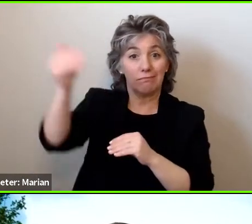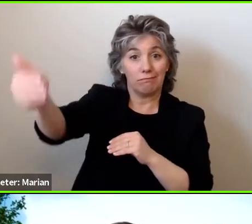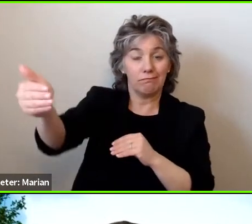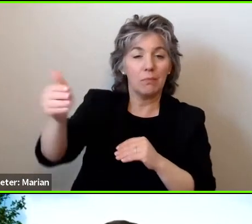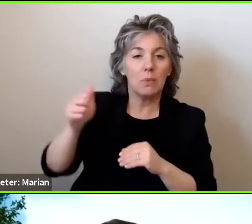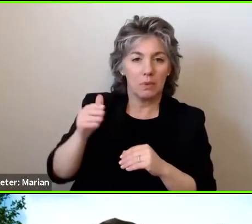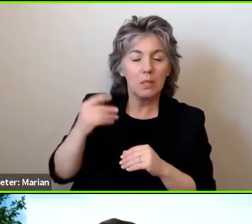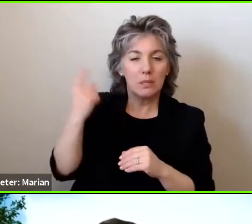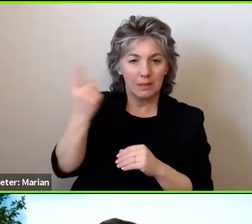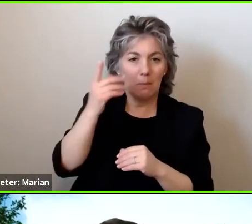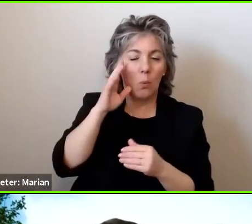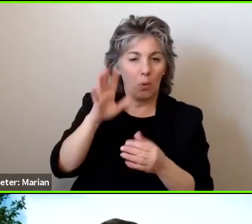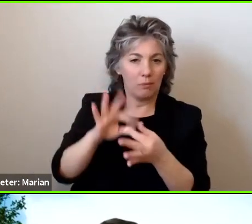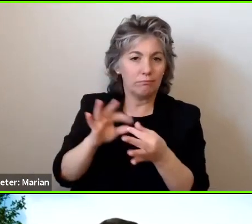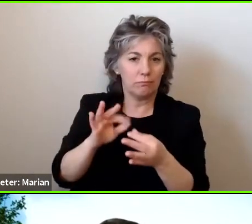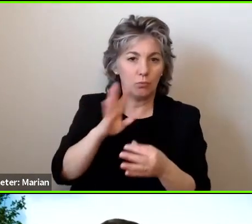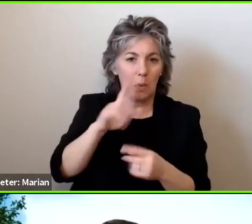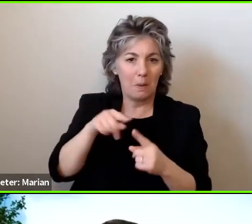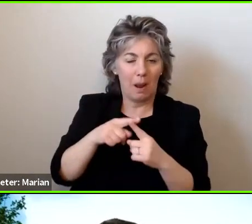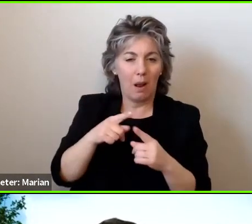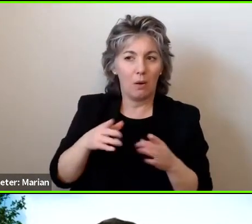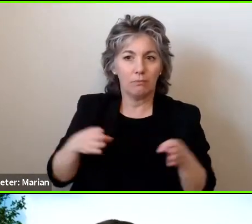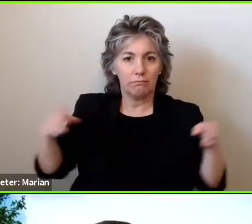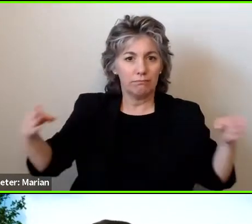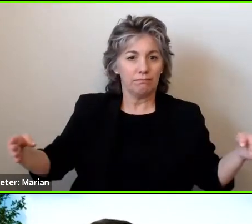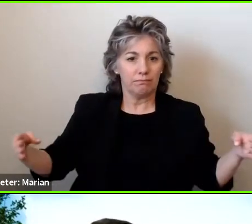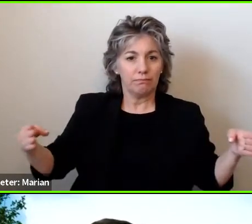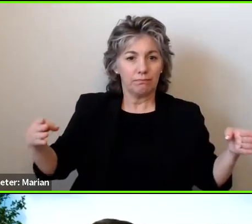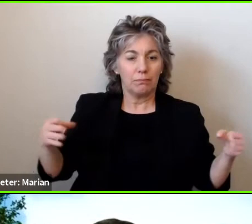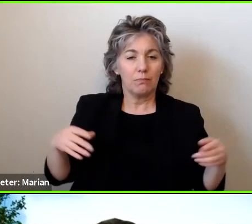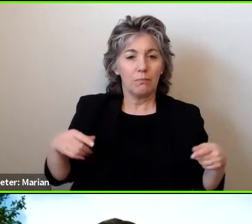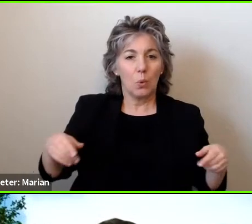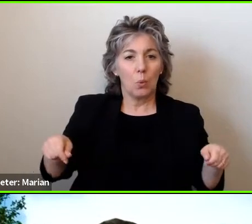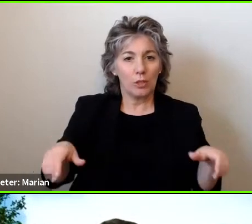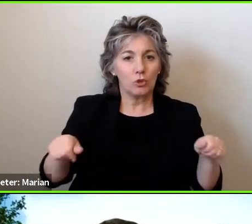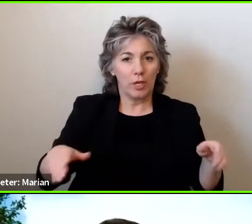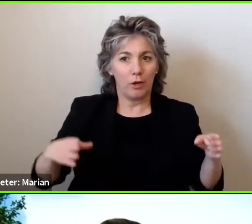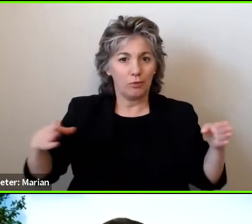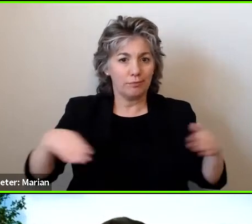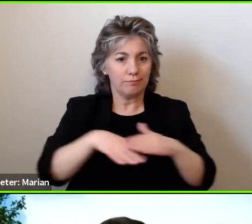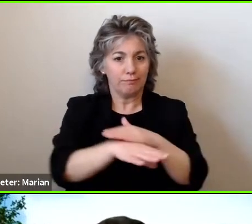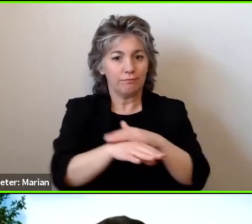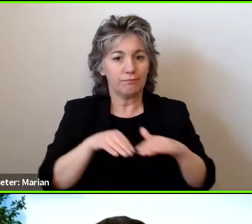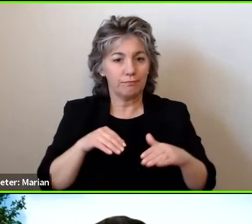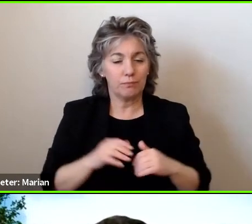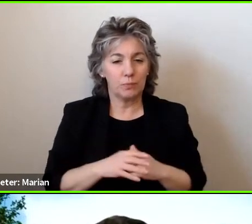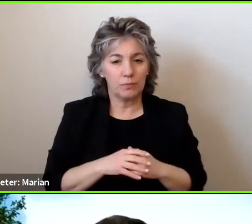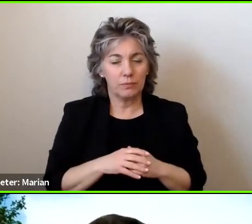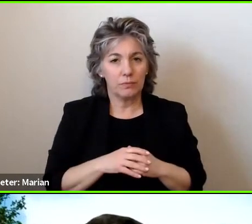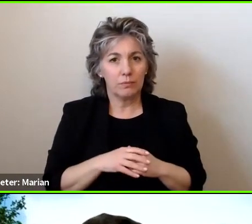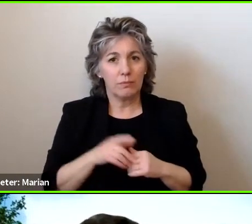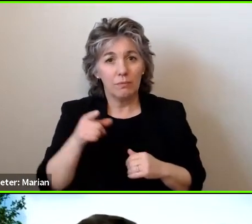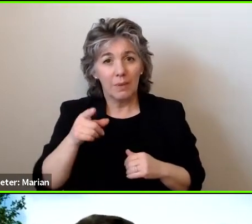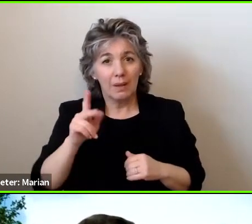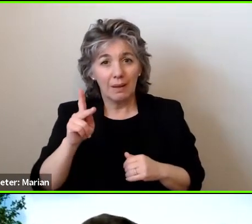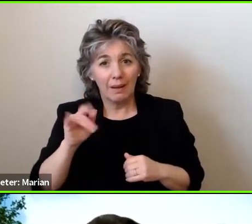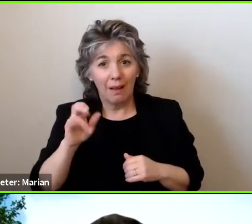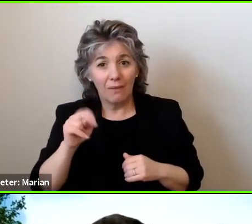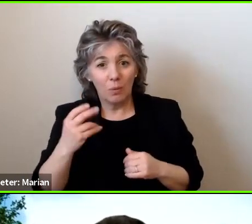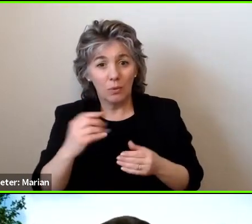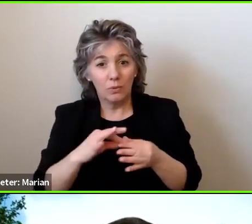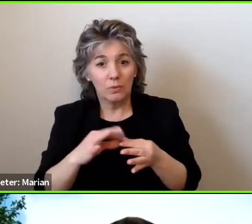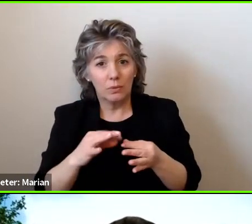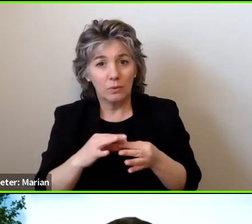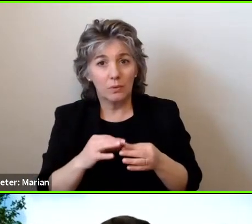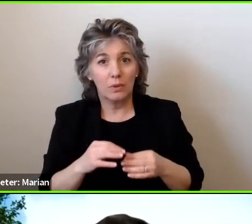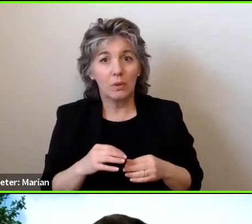a little bit more about wheelchair anthropometrics. But, Victor, did you want to weigh in quickly today? Sure, I can weigh in quickly. think it's both an issue of